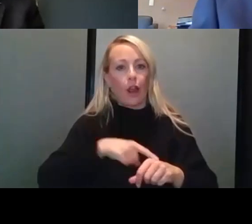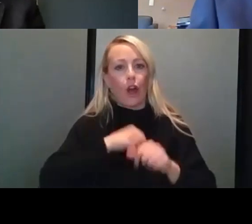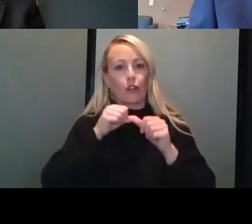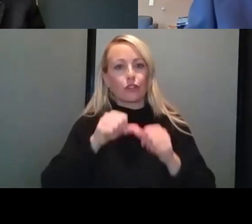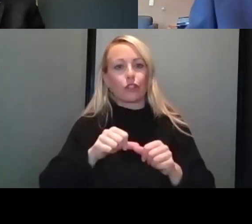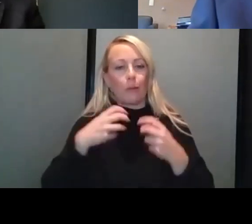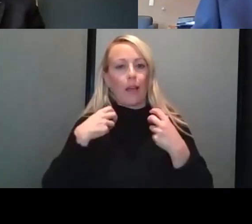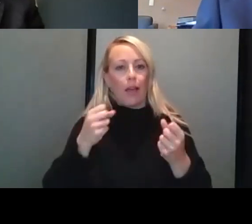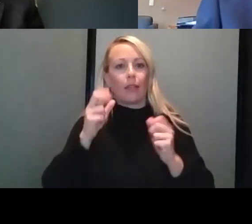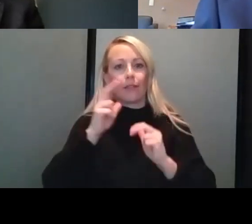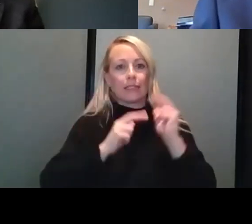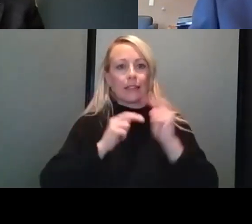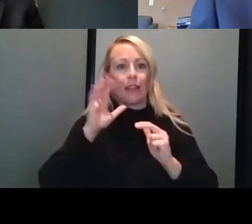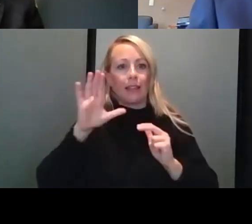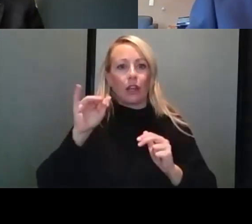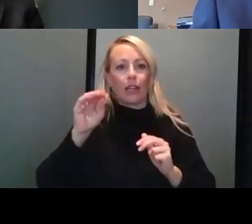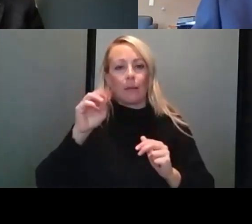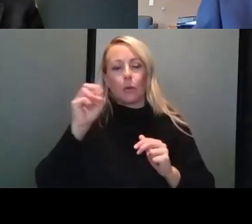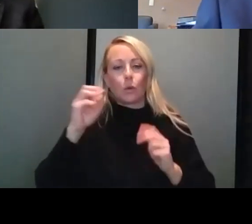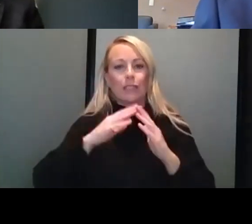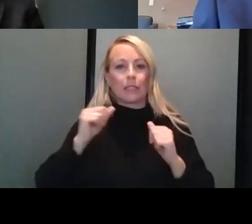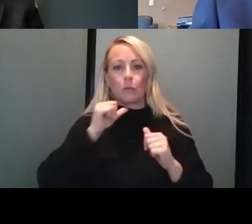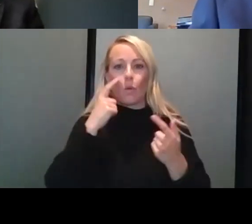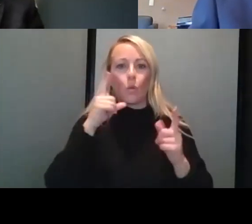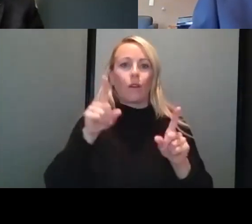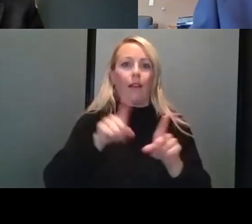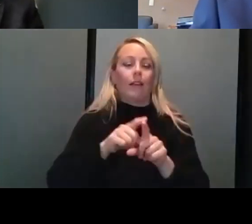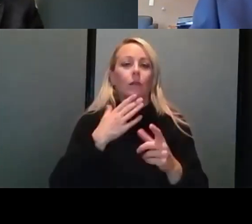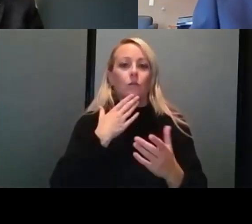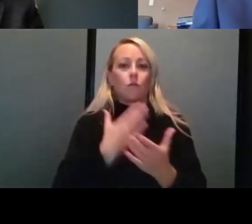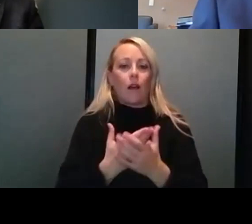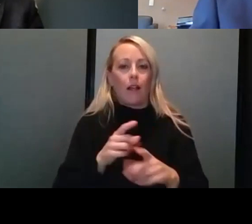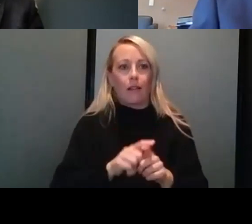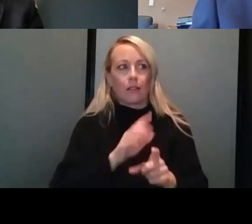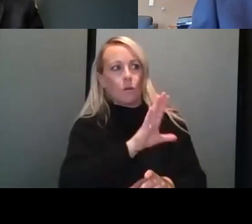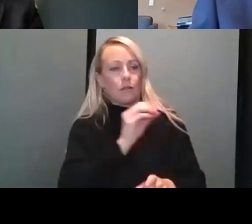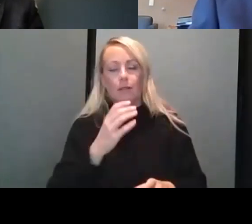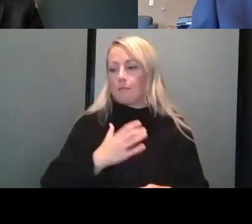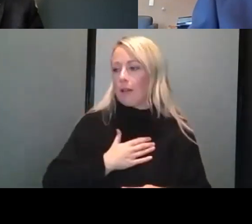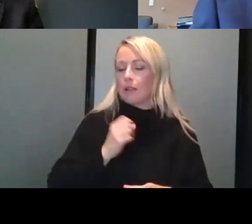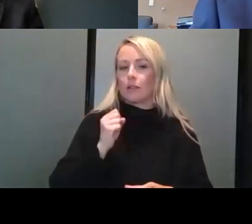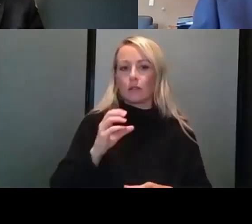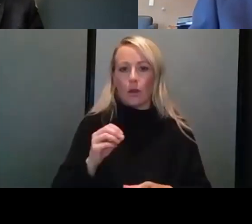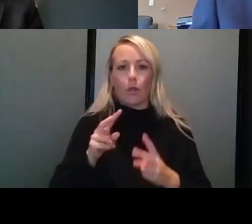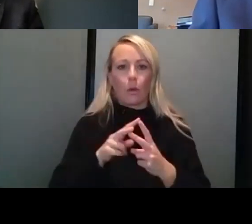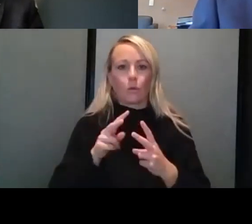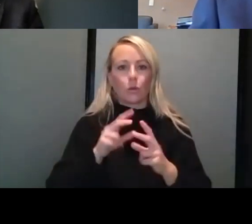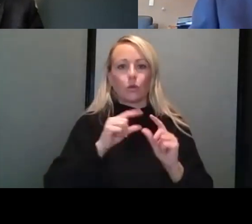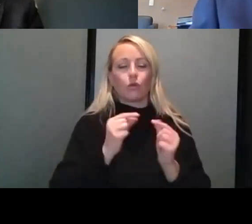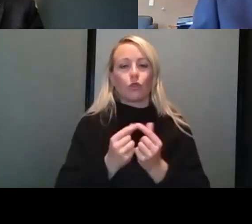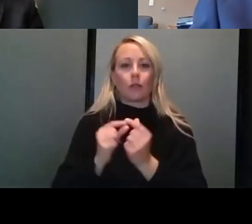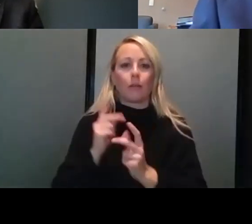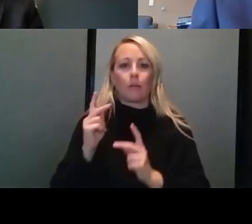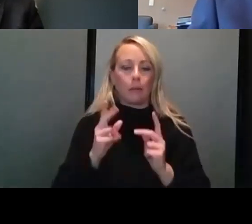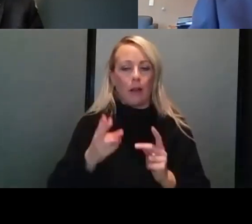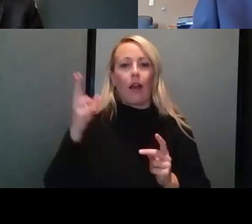their immune systems just don't work as well as yours and mine. Uh, so long-term care and immunocompromised high on my list